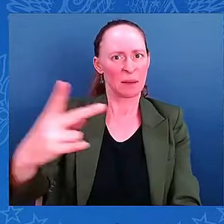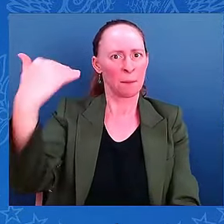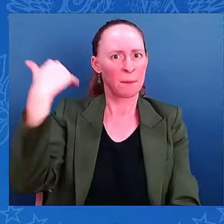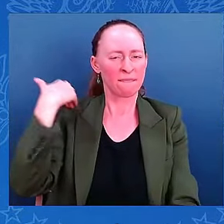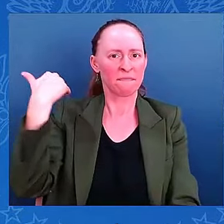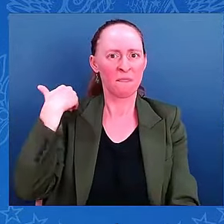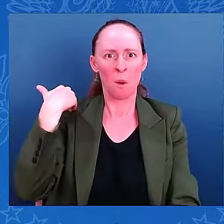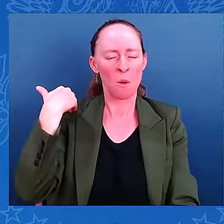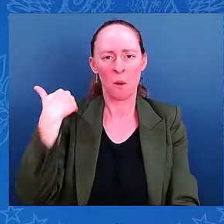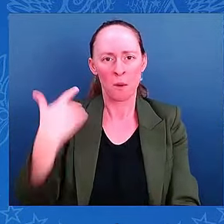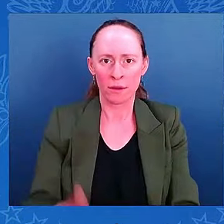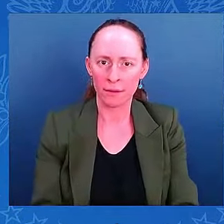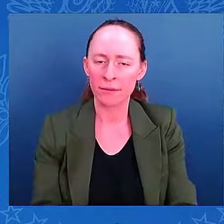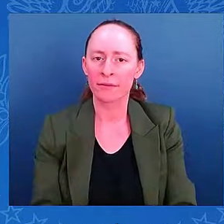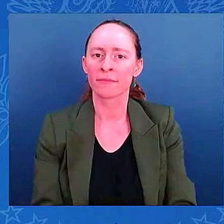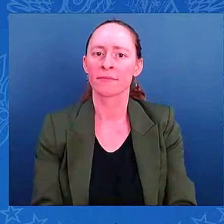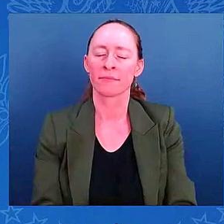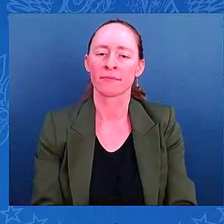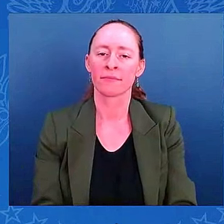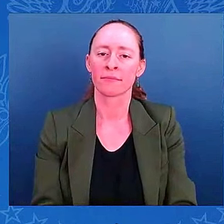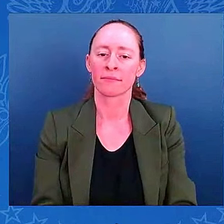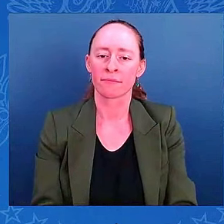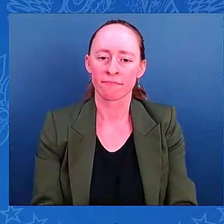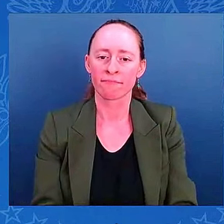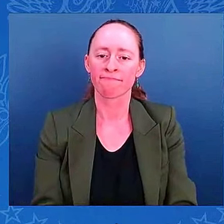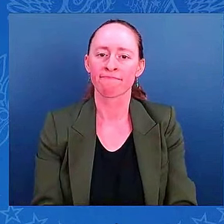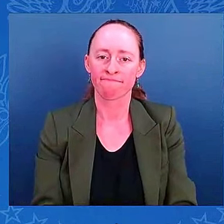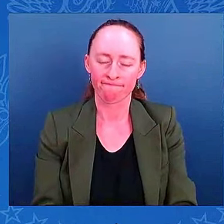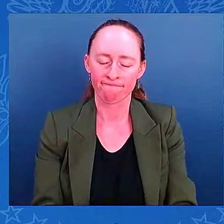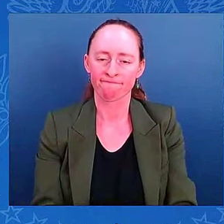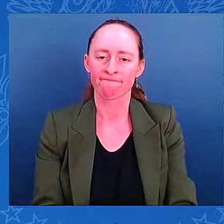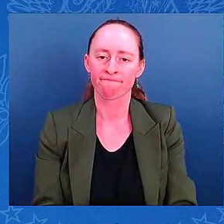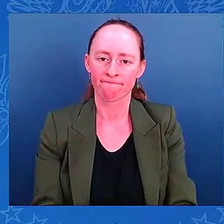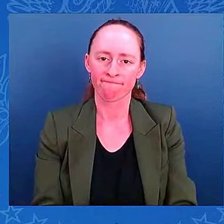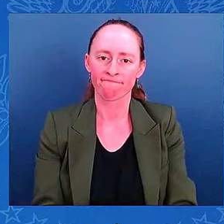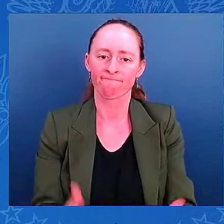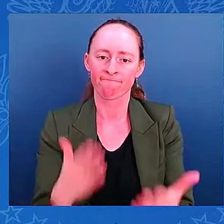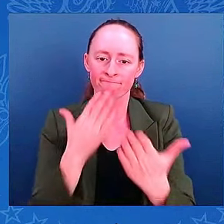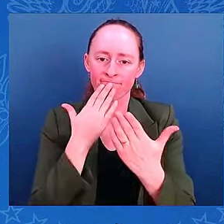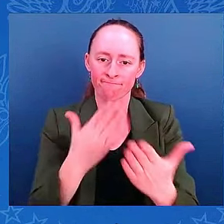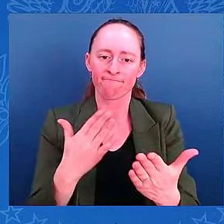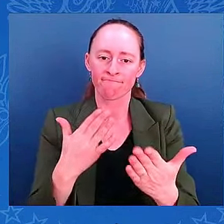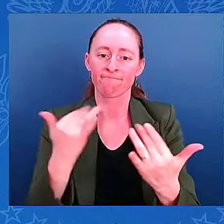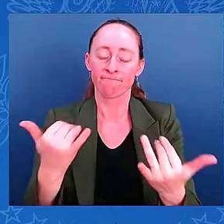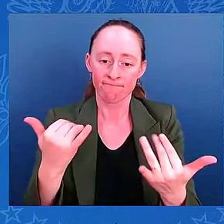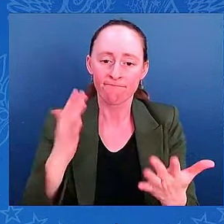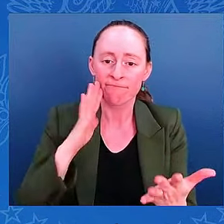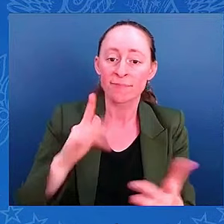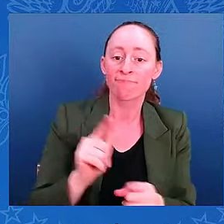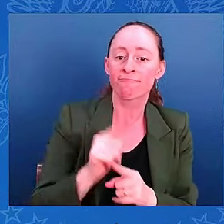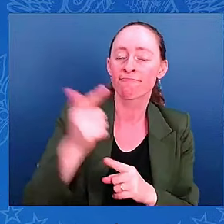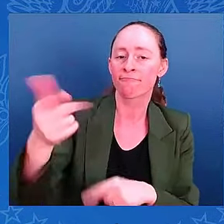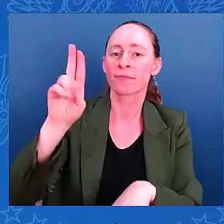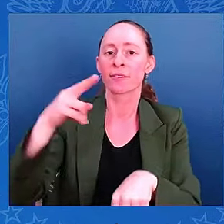Thank you so much. We will move on now to the National Weather Service director, Ken Graham. All right.